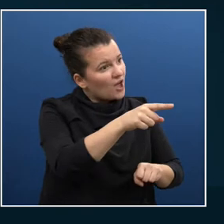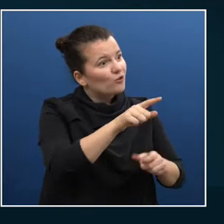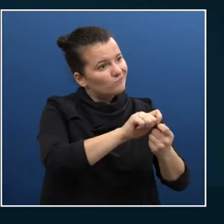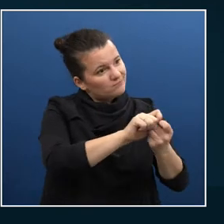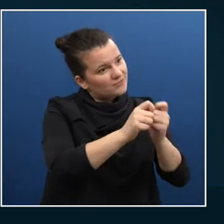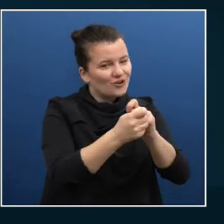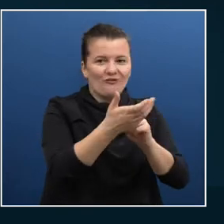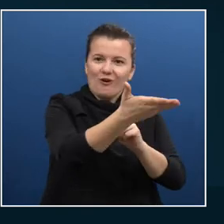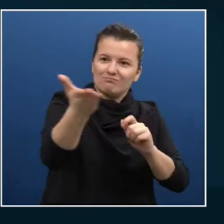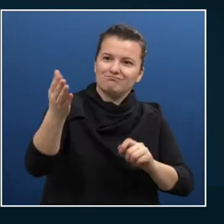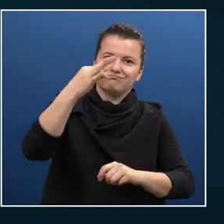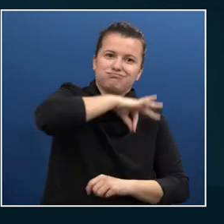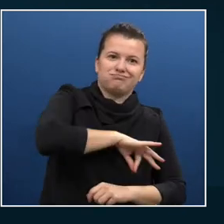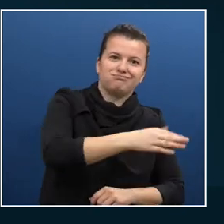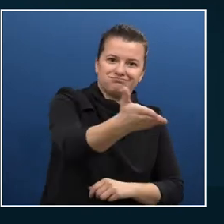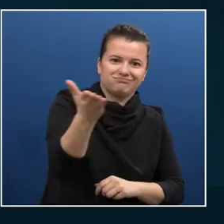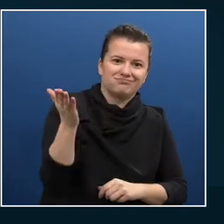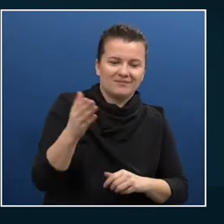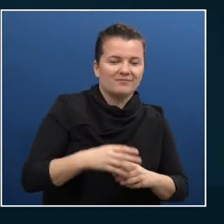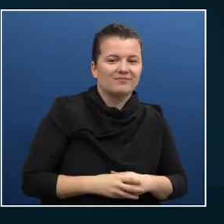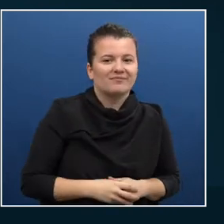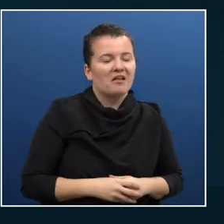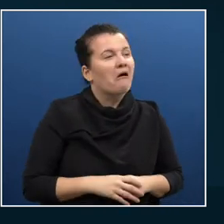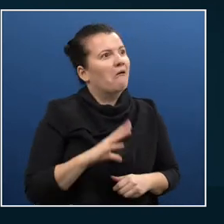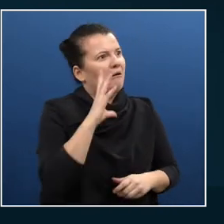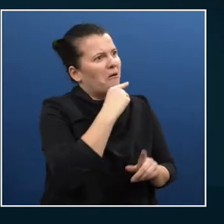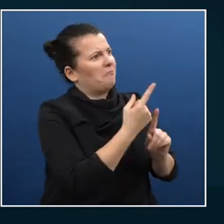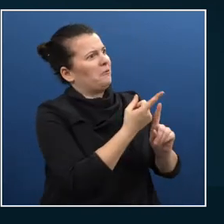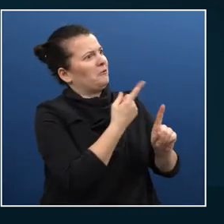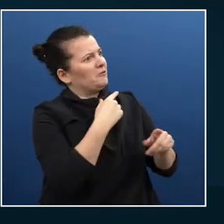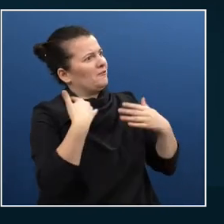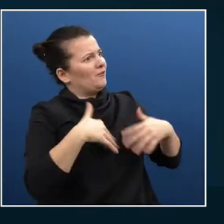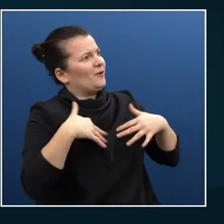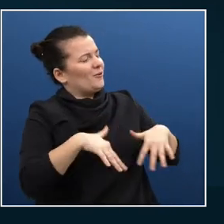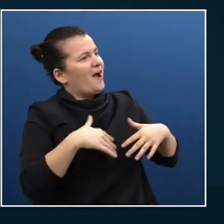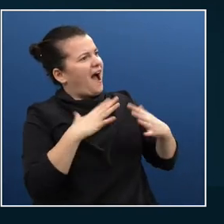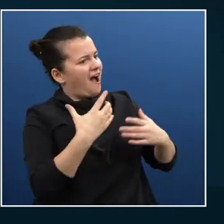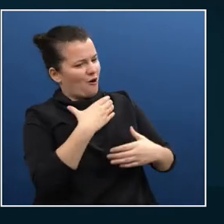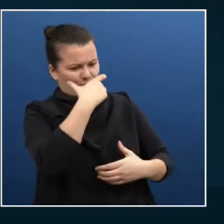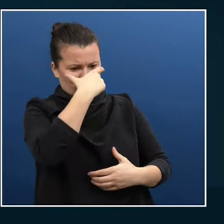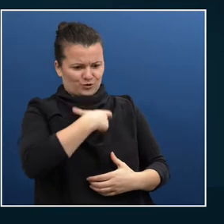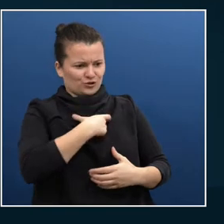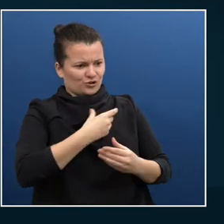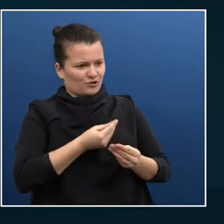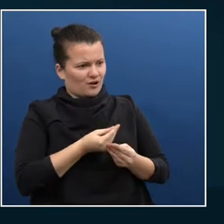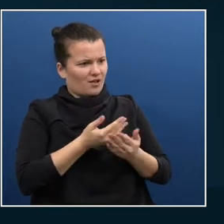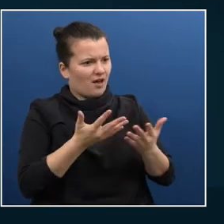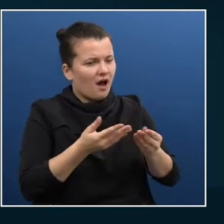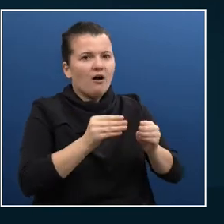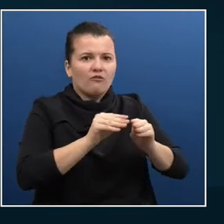Such a great answer. Such a personal driver. And thank you for sharing because that's very personal. So thank you.